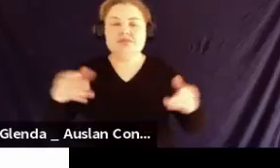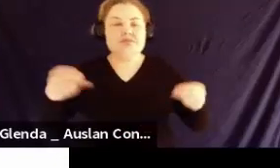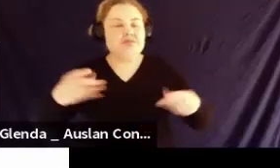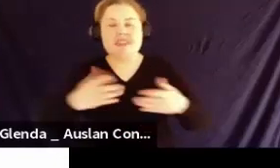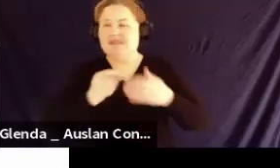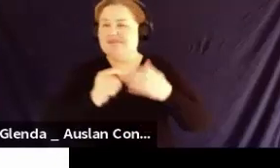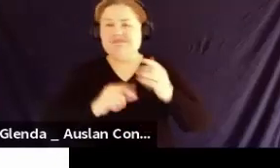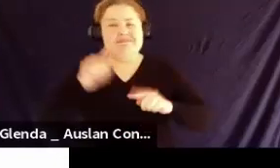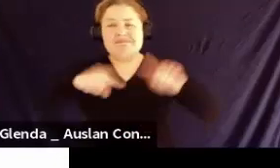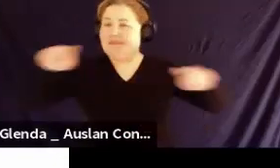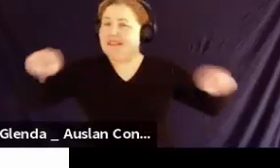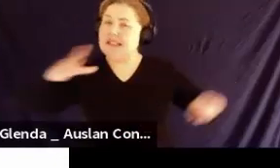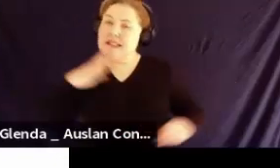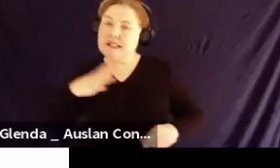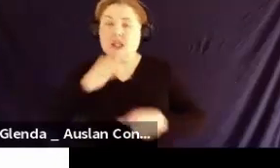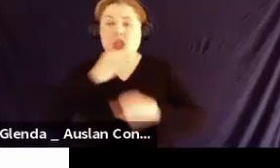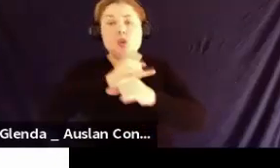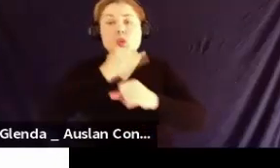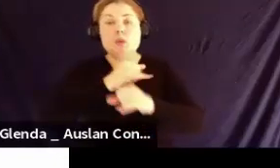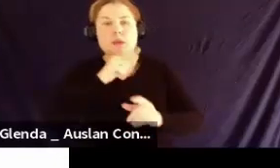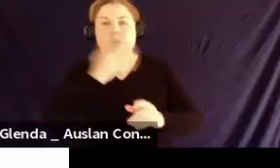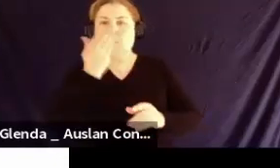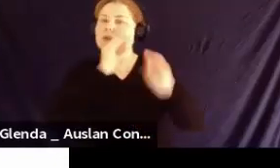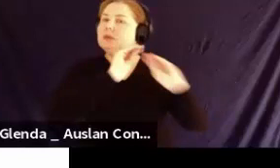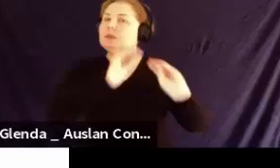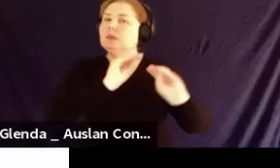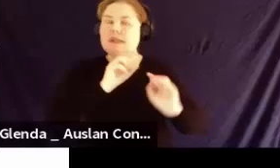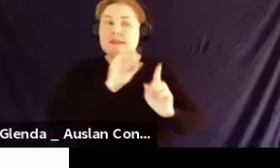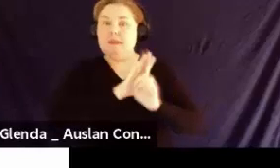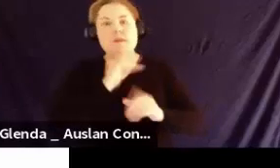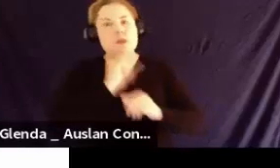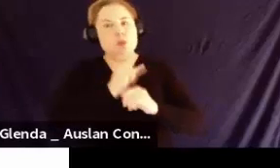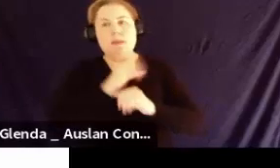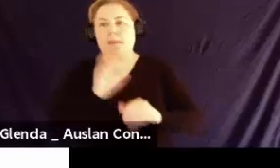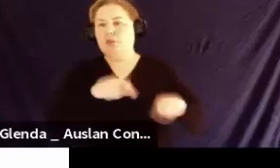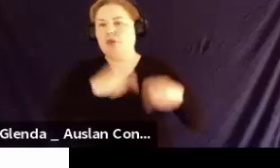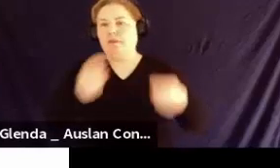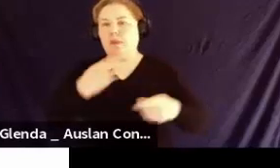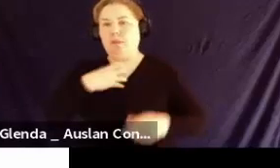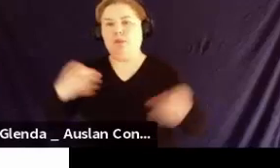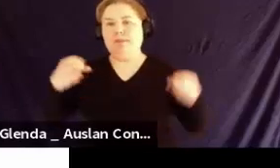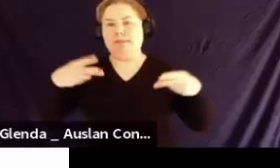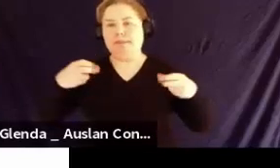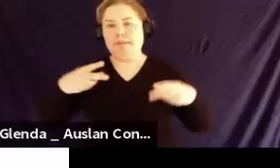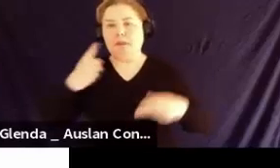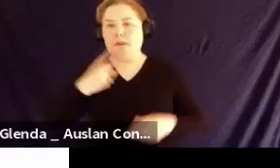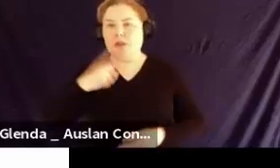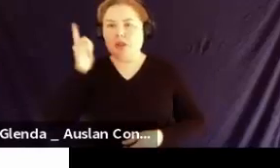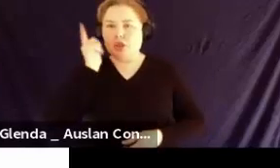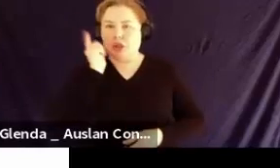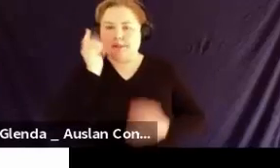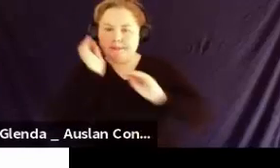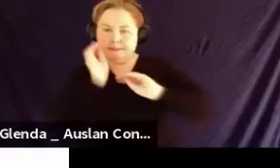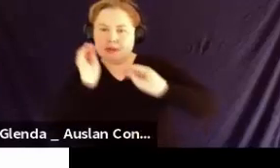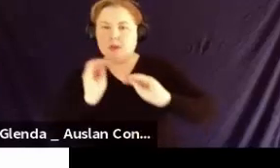institutions themselves had to provide more captioning, because with teaching, they needed to give access to all sorts of